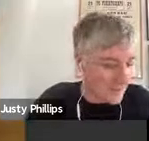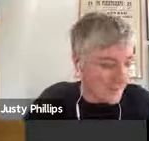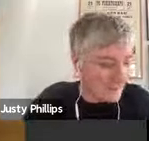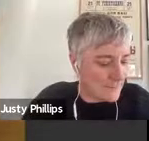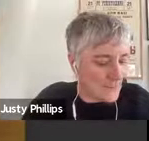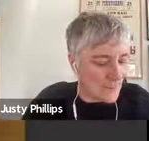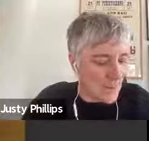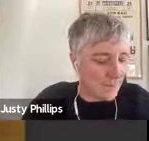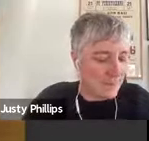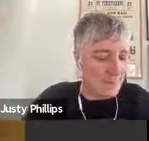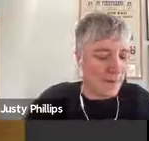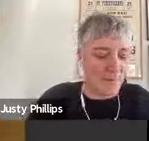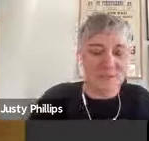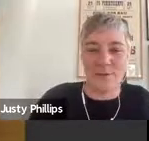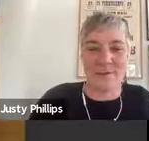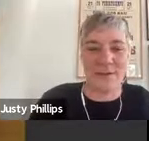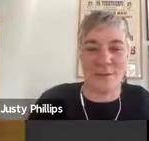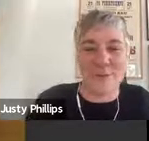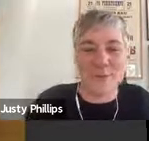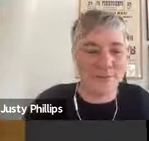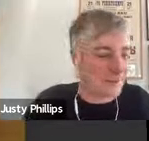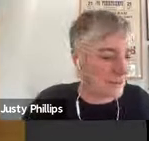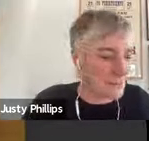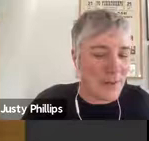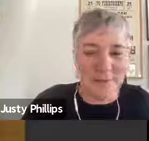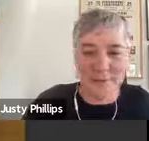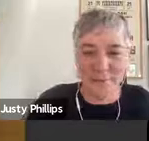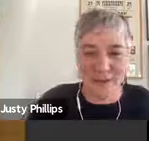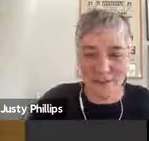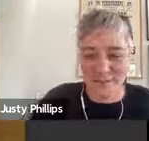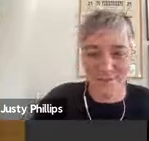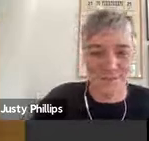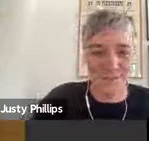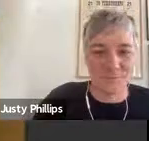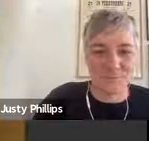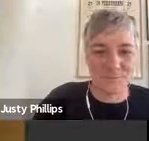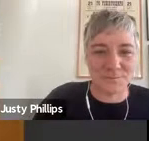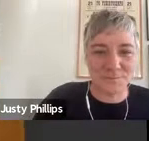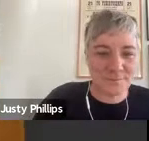that might also incite a rapid fluttering or pounding of the heart.